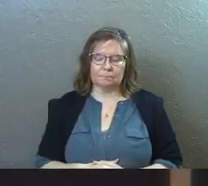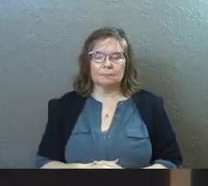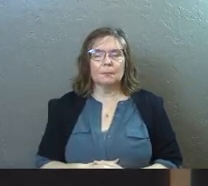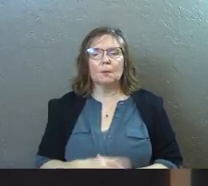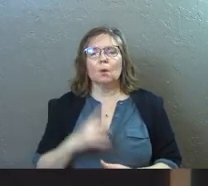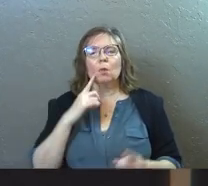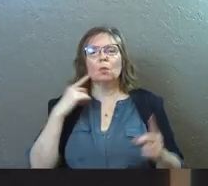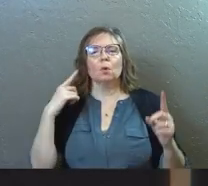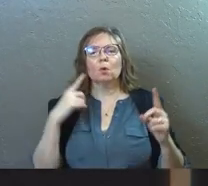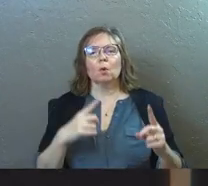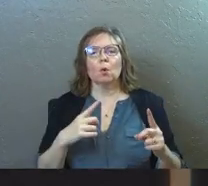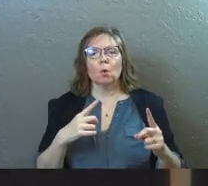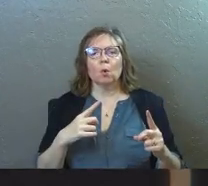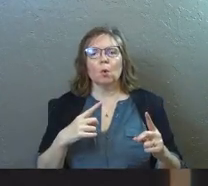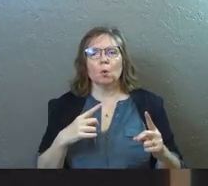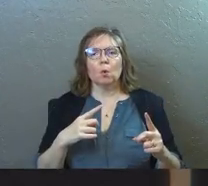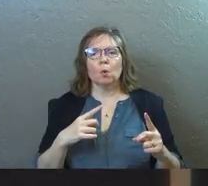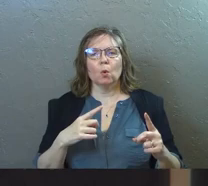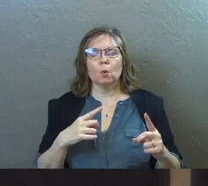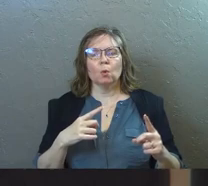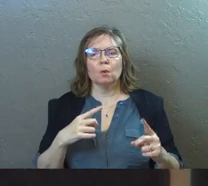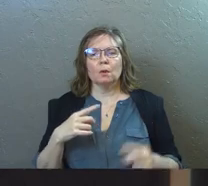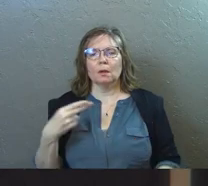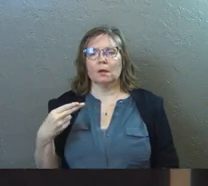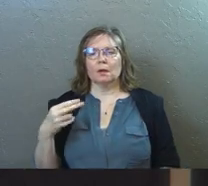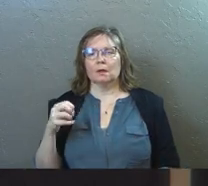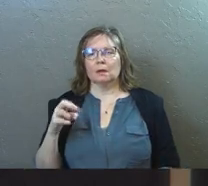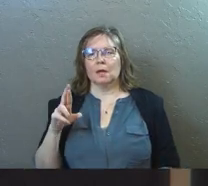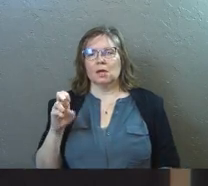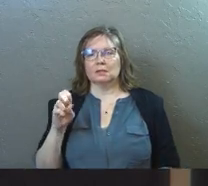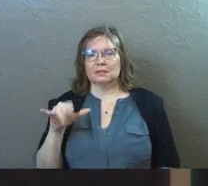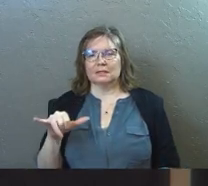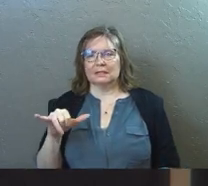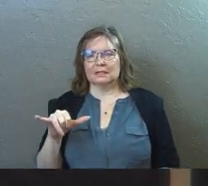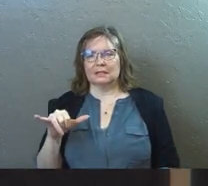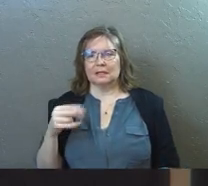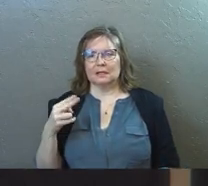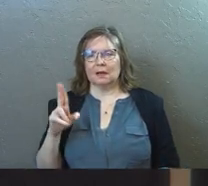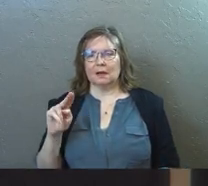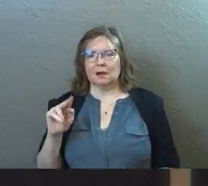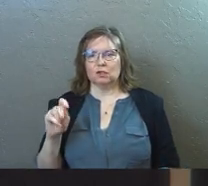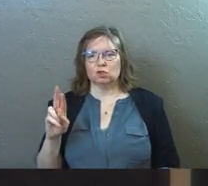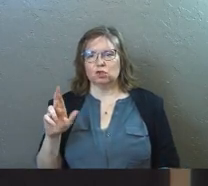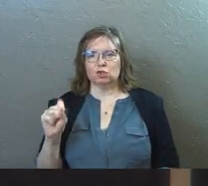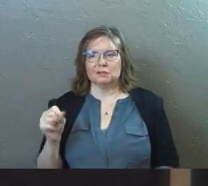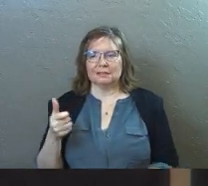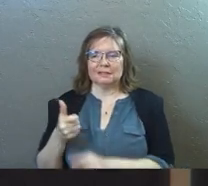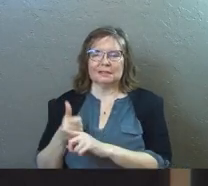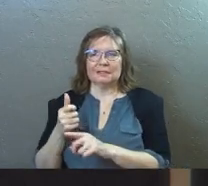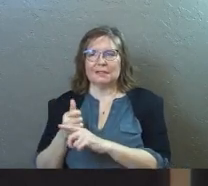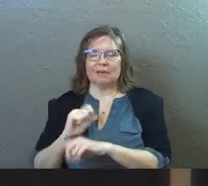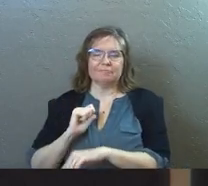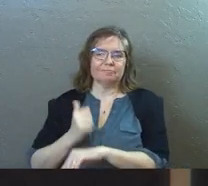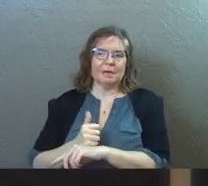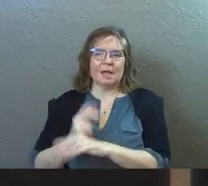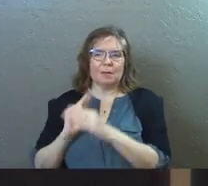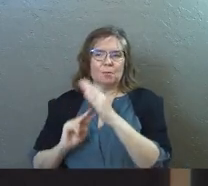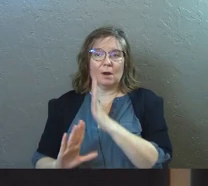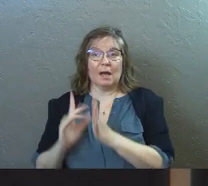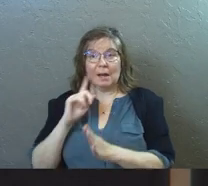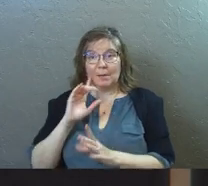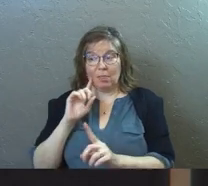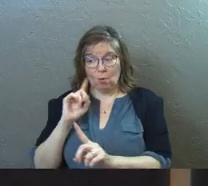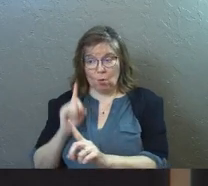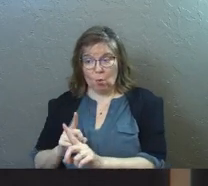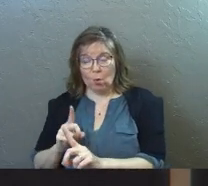What is the goal of these heresy hunters? Self-made prophets. I believe their goal is to